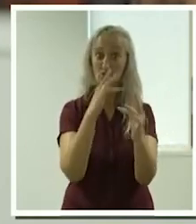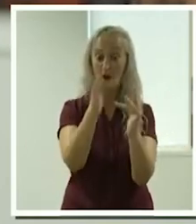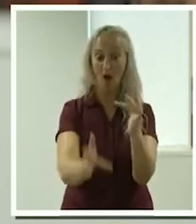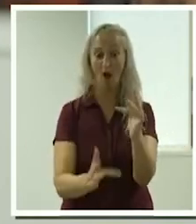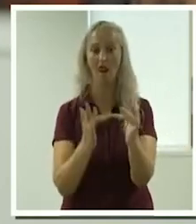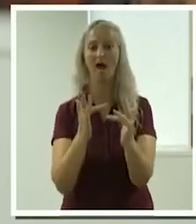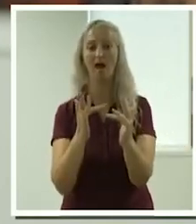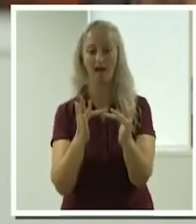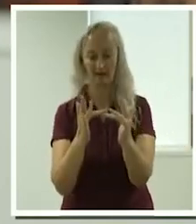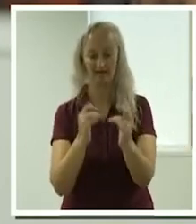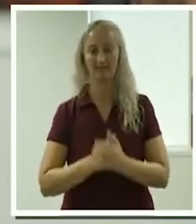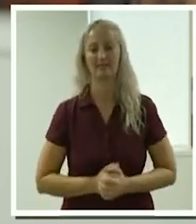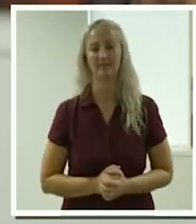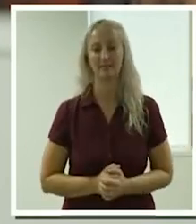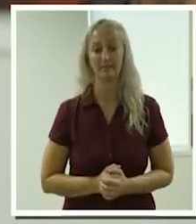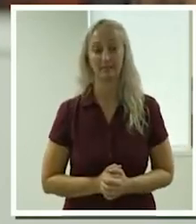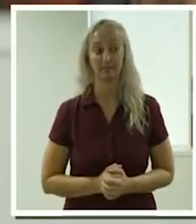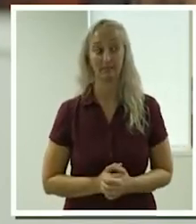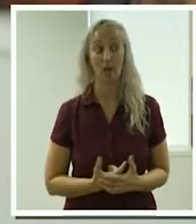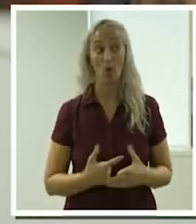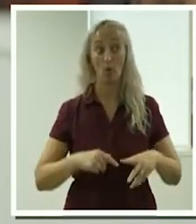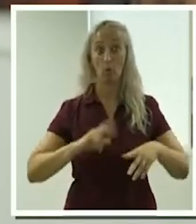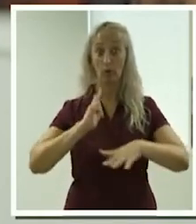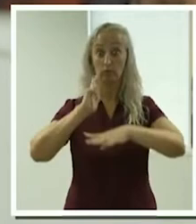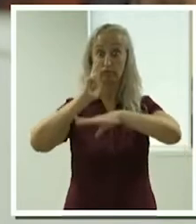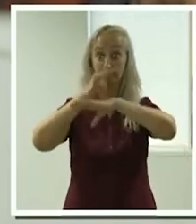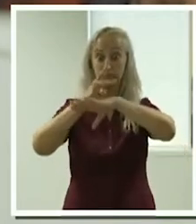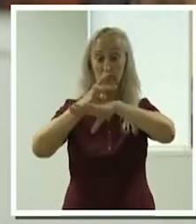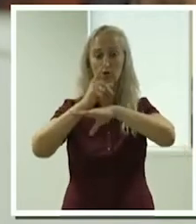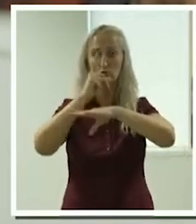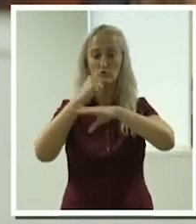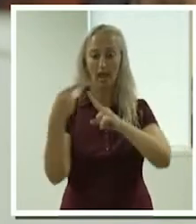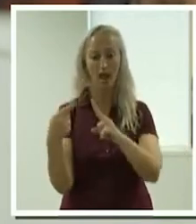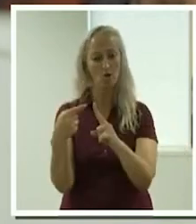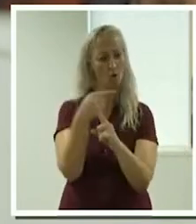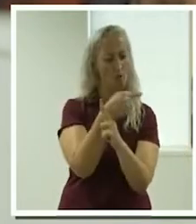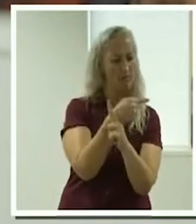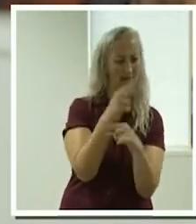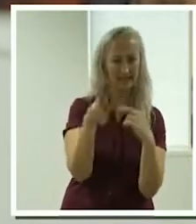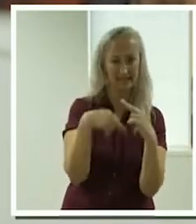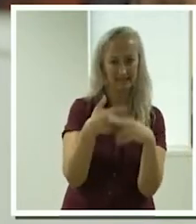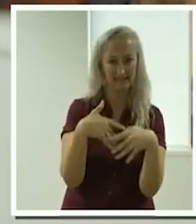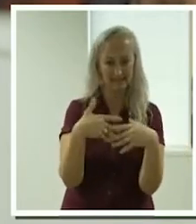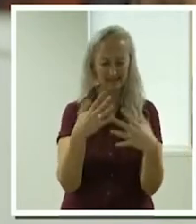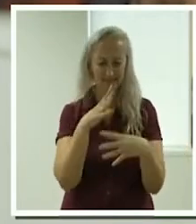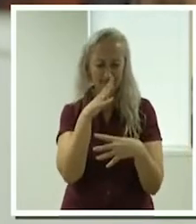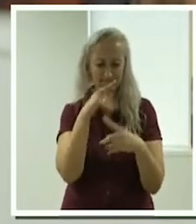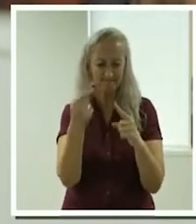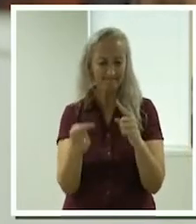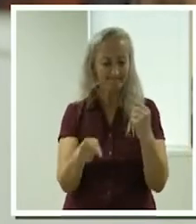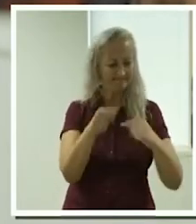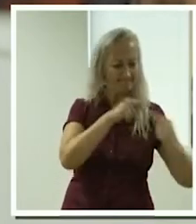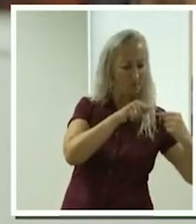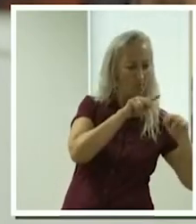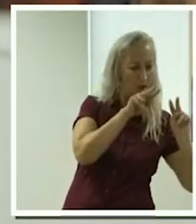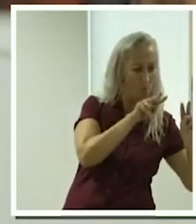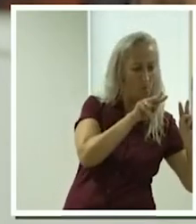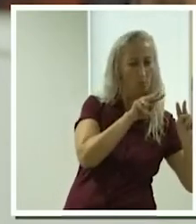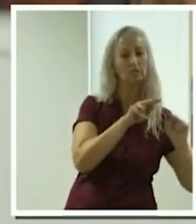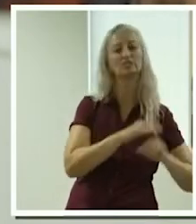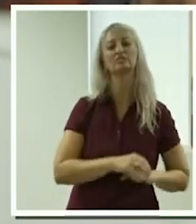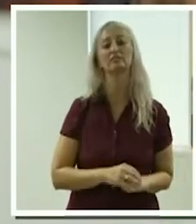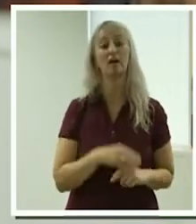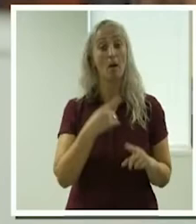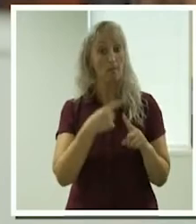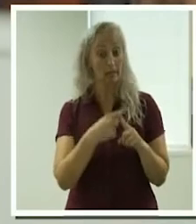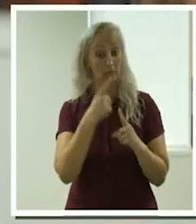And a reminder that we are recording this so you will be able to go back to areas and have a listen to it later. You can also put in a